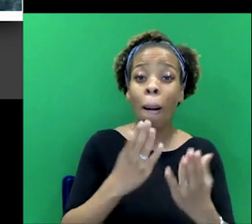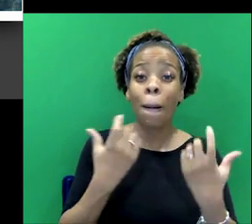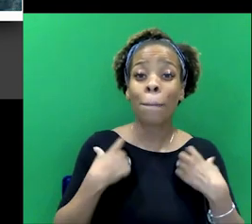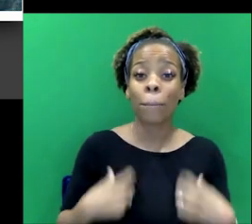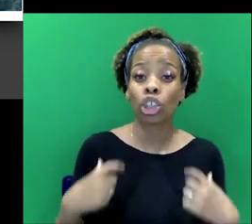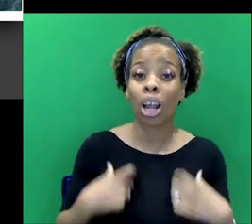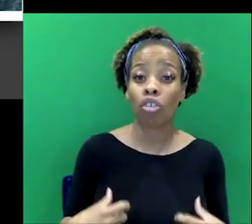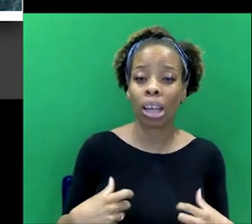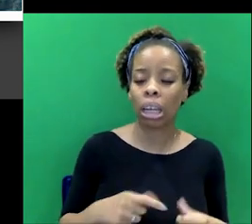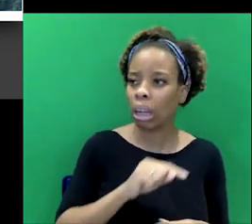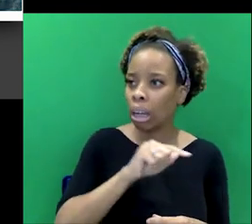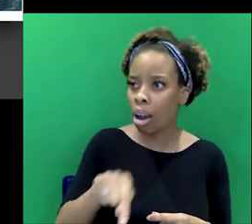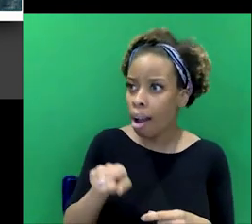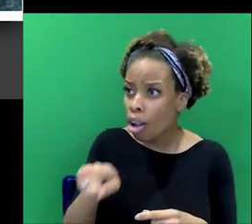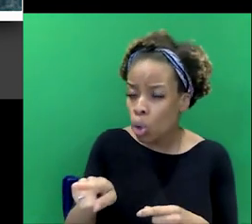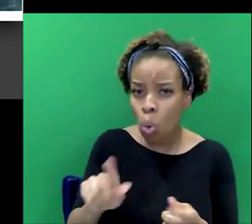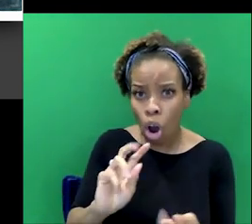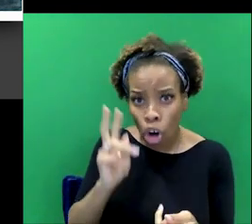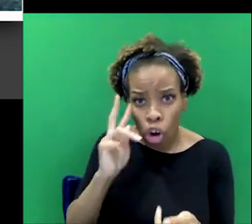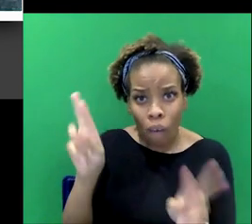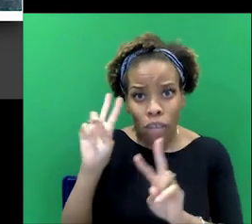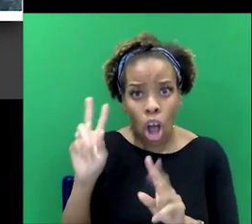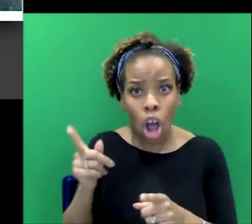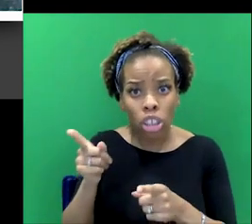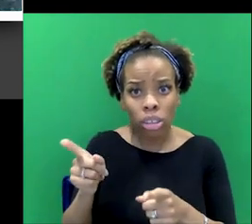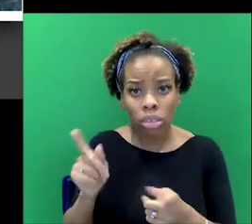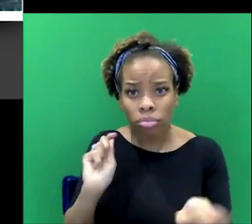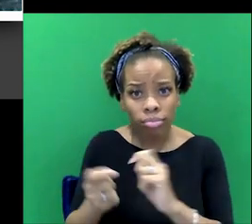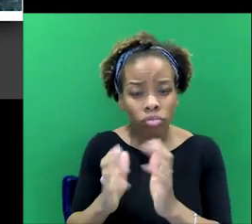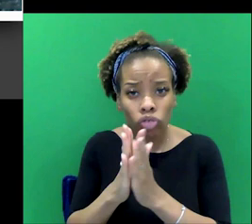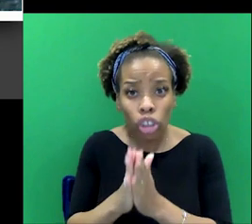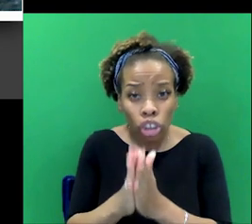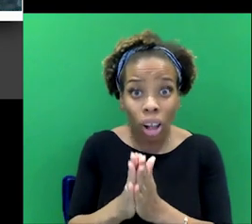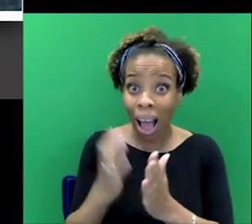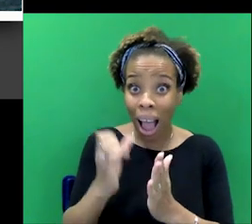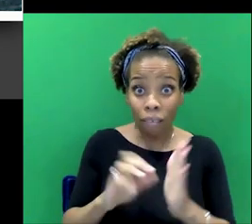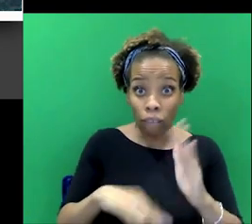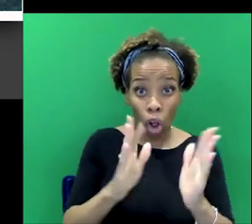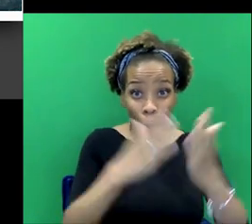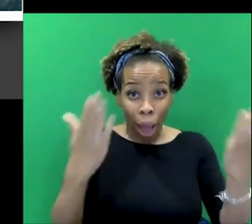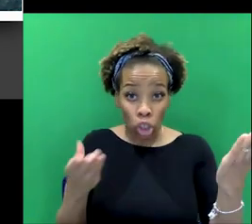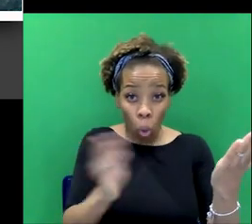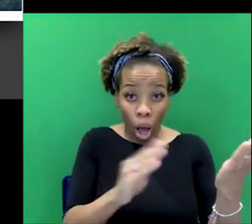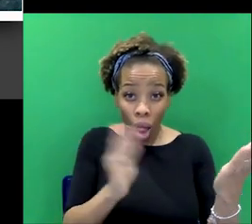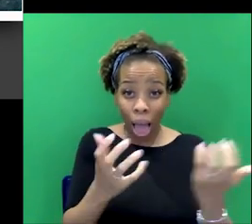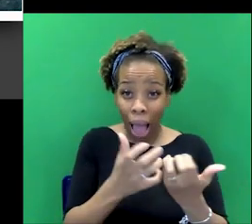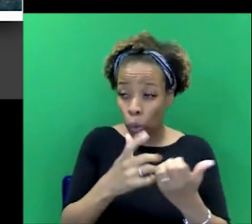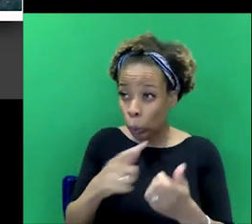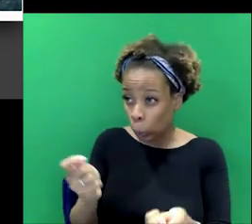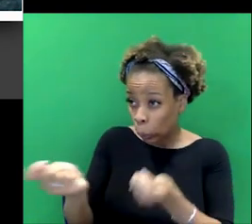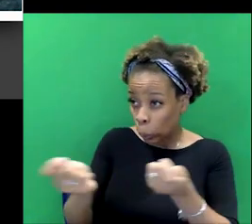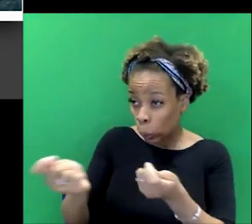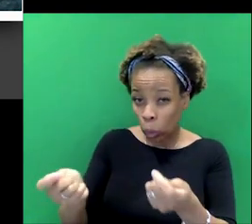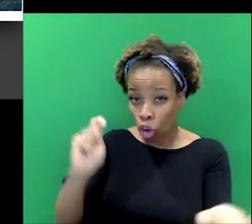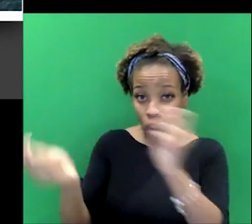So there is a manual for the Parsis, you know, how to convert them, which I found fascinating. So I think Shapurji, as a teenager, going to